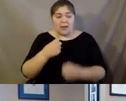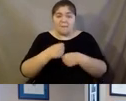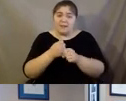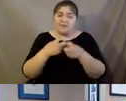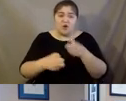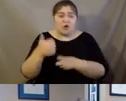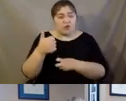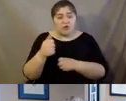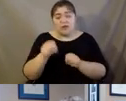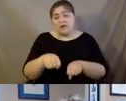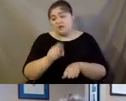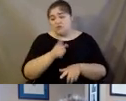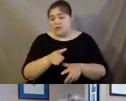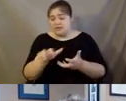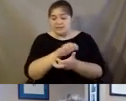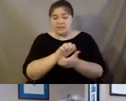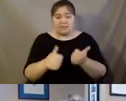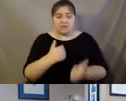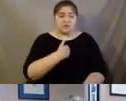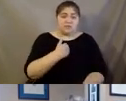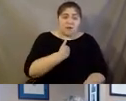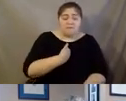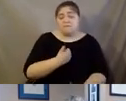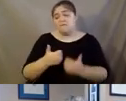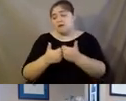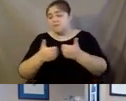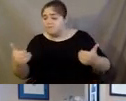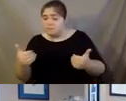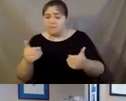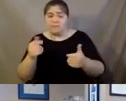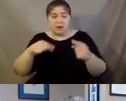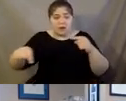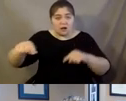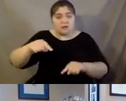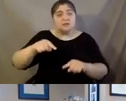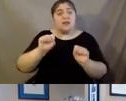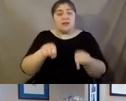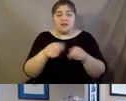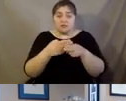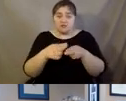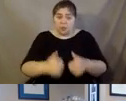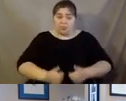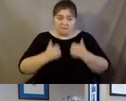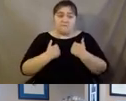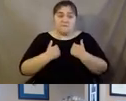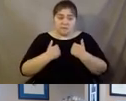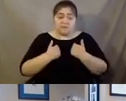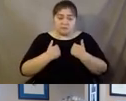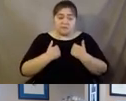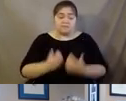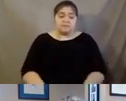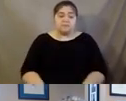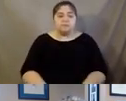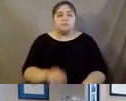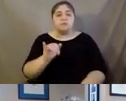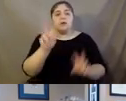can damage our sense of self. It segregates us. It diminishes our prospects and it can actually shorten lives. Um, and that, that quote